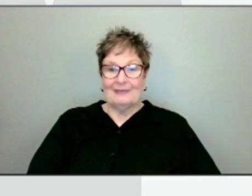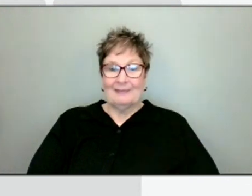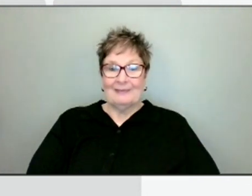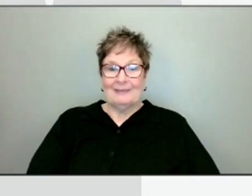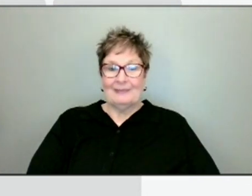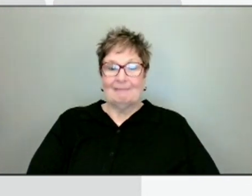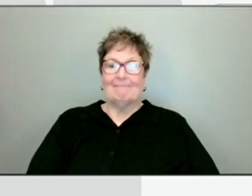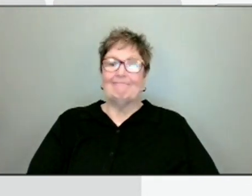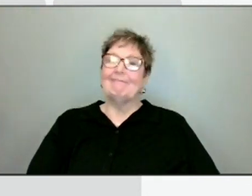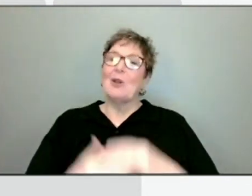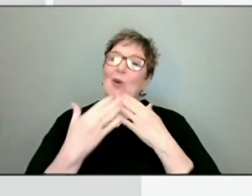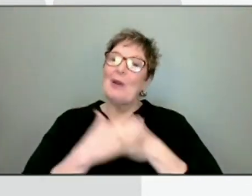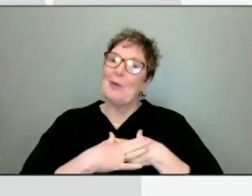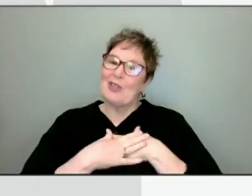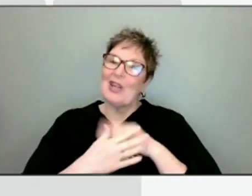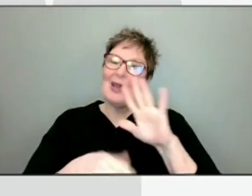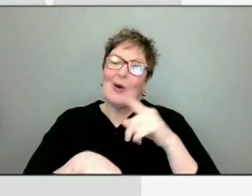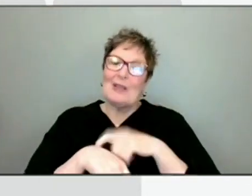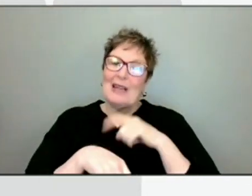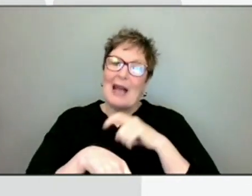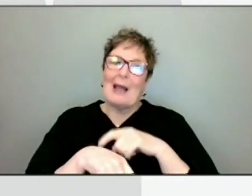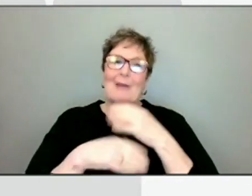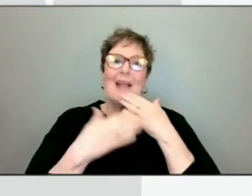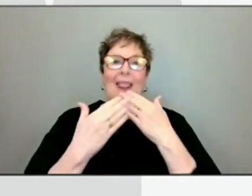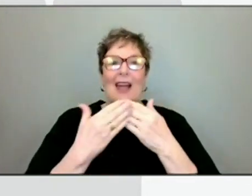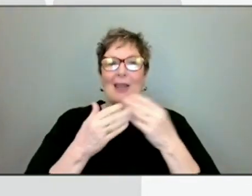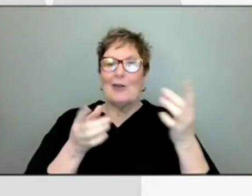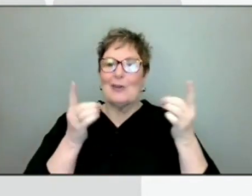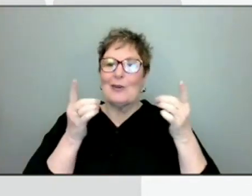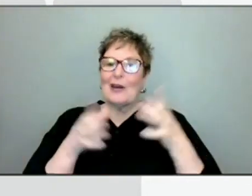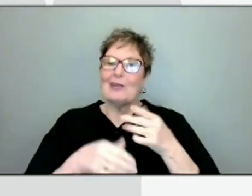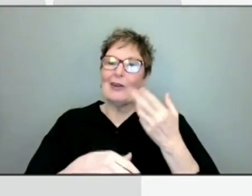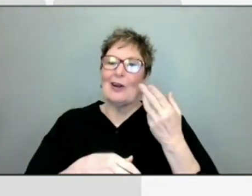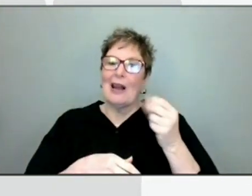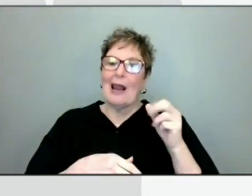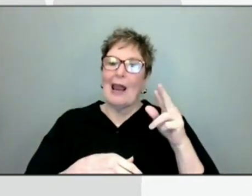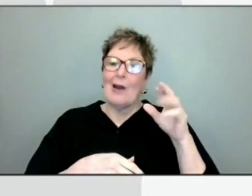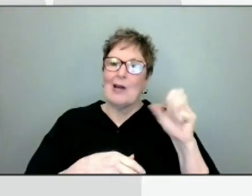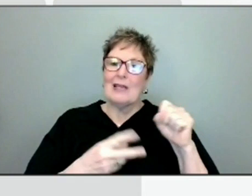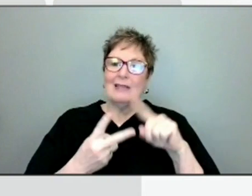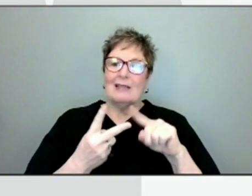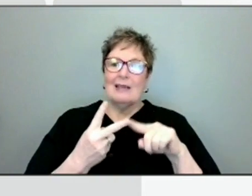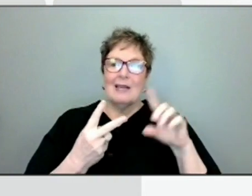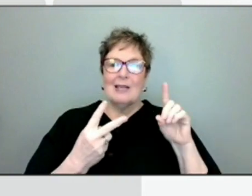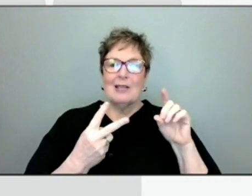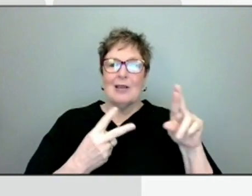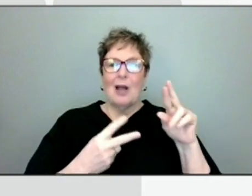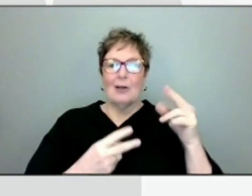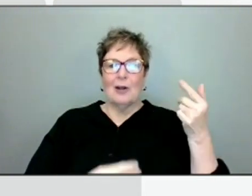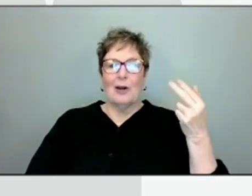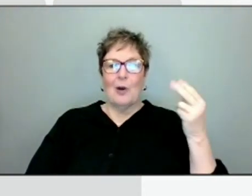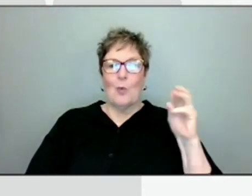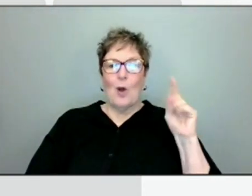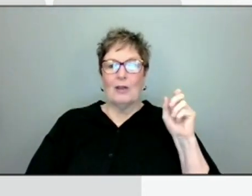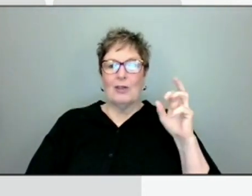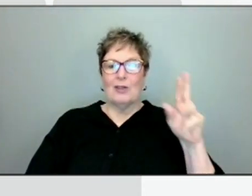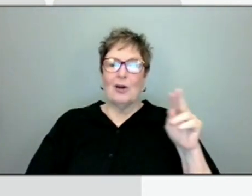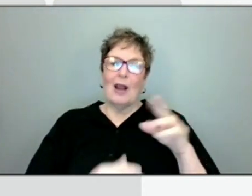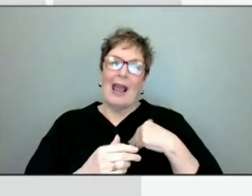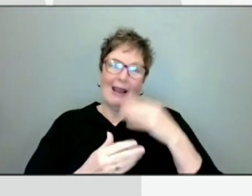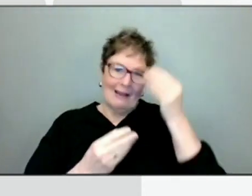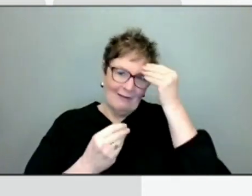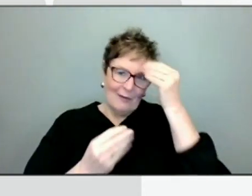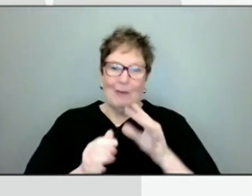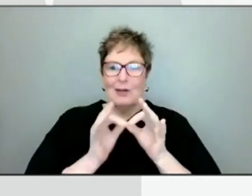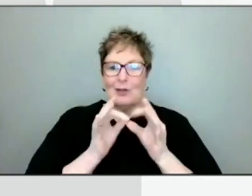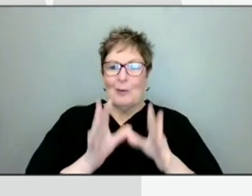All right. We appreciate your time. Thank you, Director Harris, Dr. Washington. We'd also like to recognize our American Sign Language interpreter for broadcast